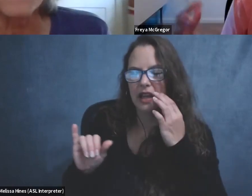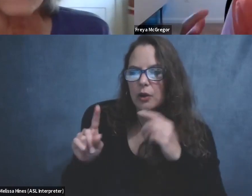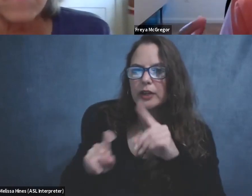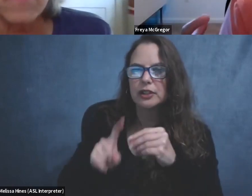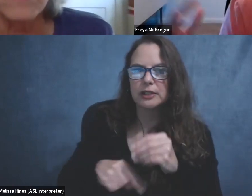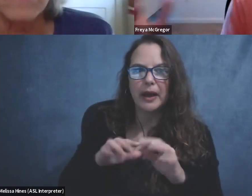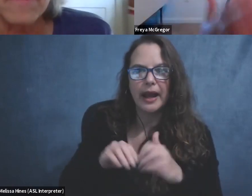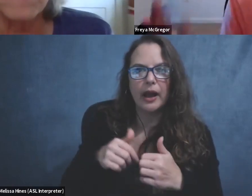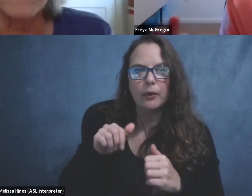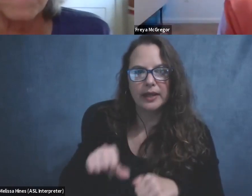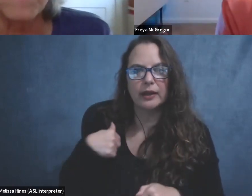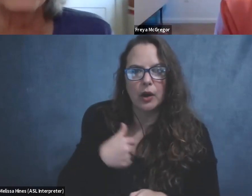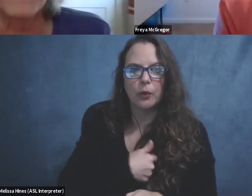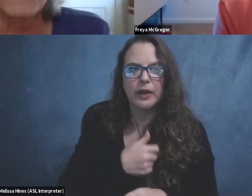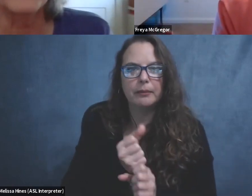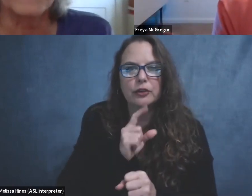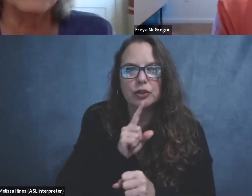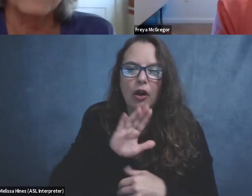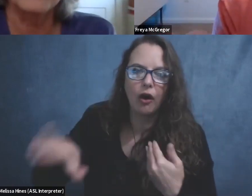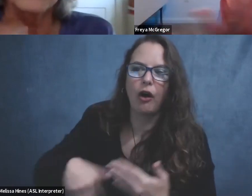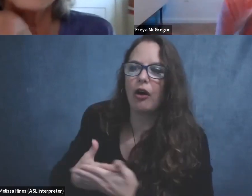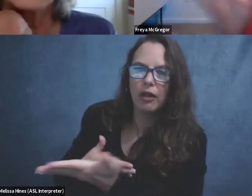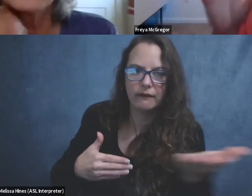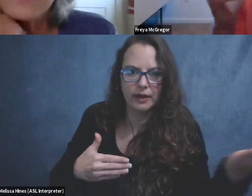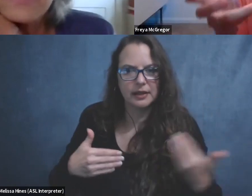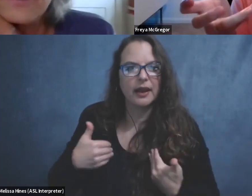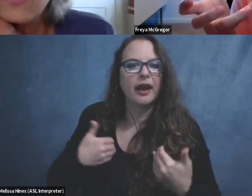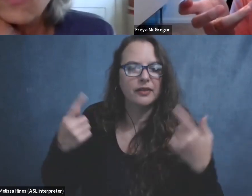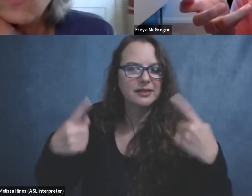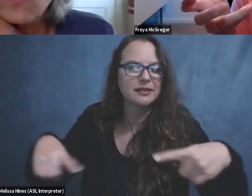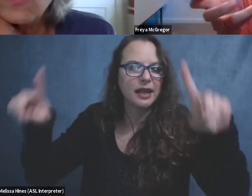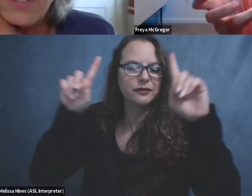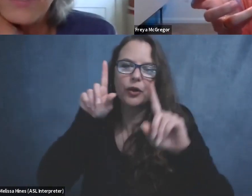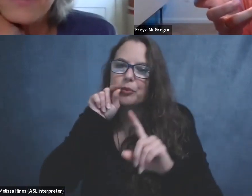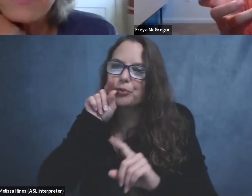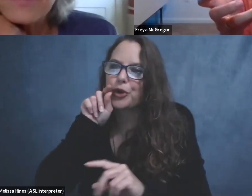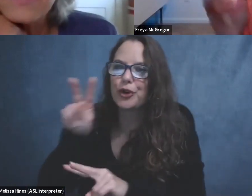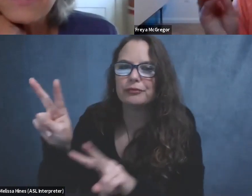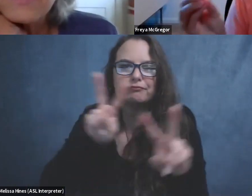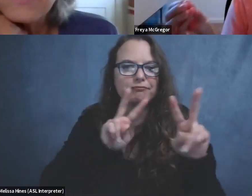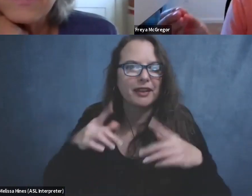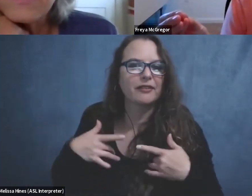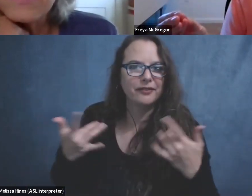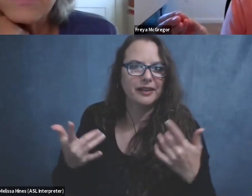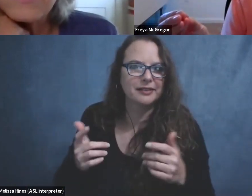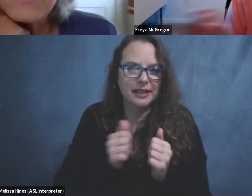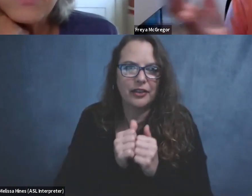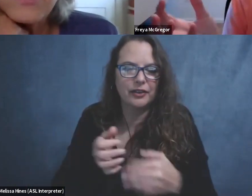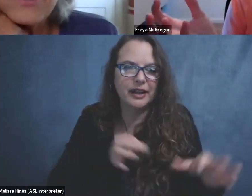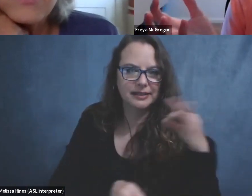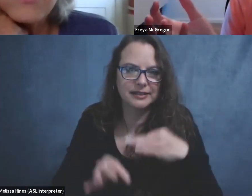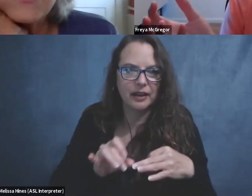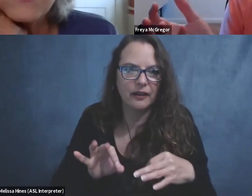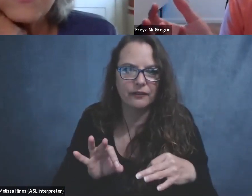we make sure that we all have a successful bird adding together kind of that kind of question. Right. Rather than the nitty gritty of